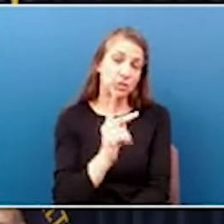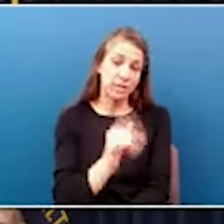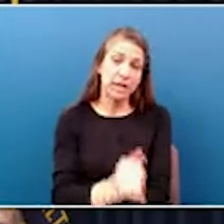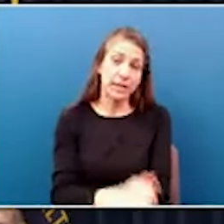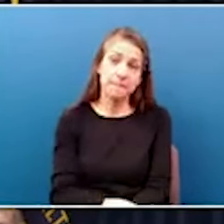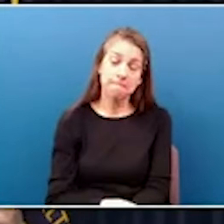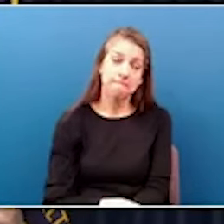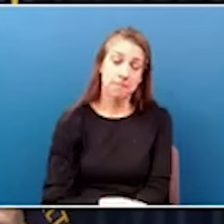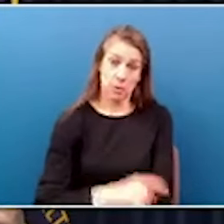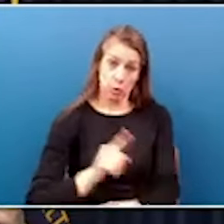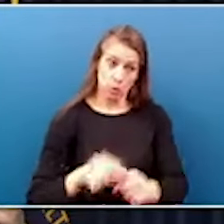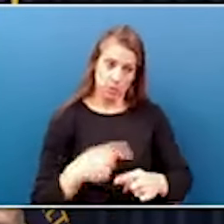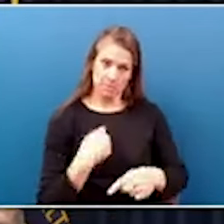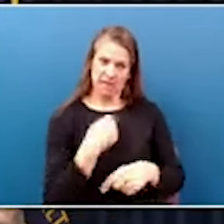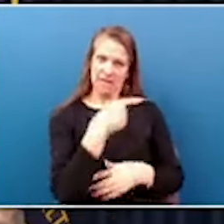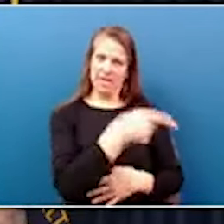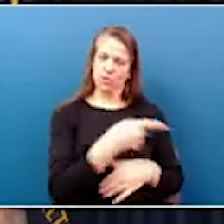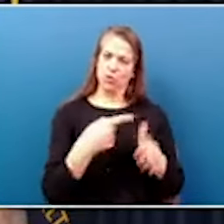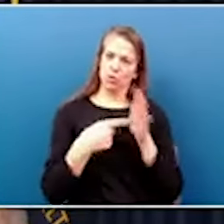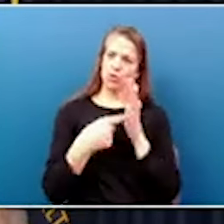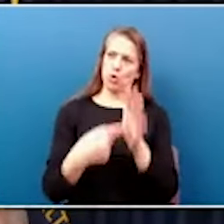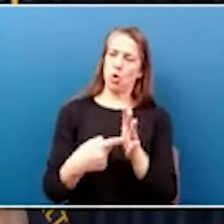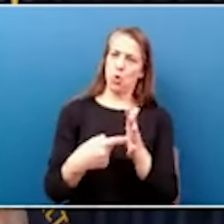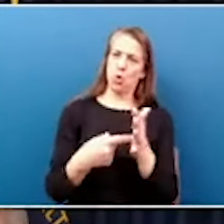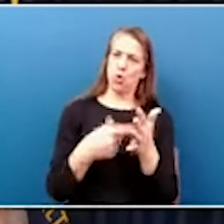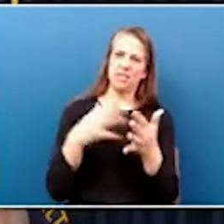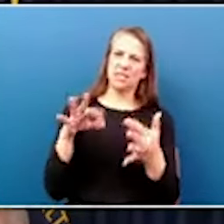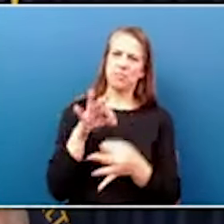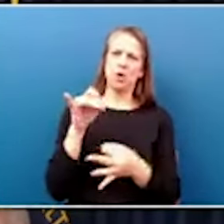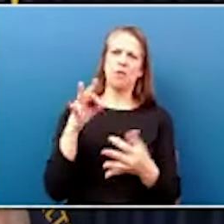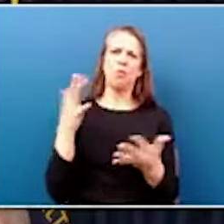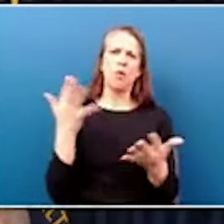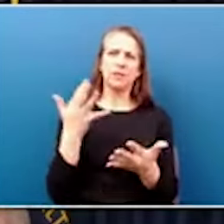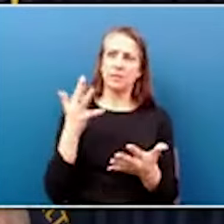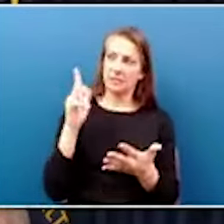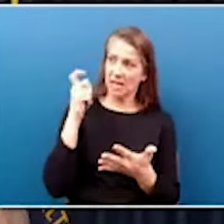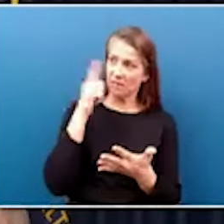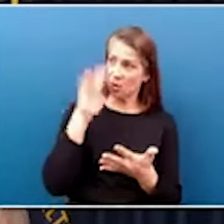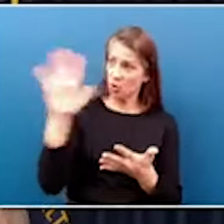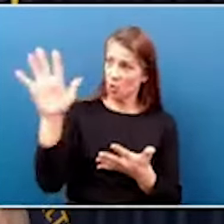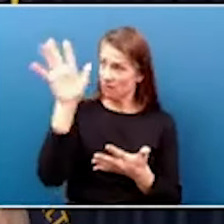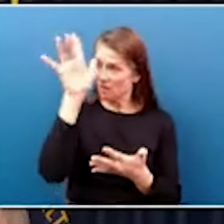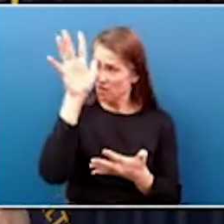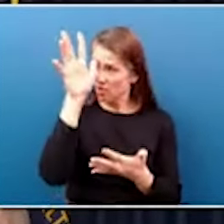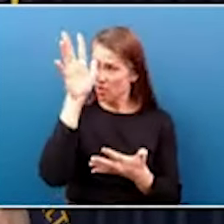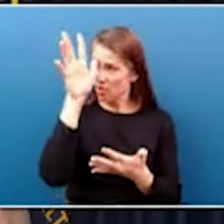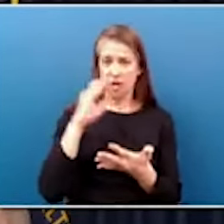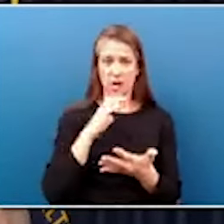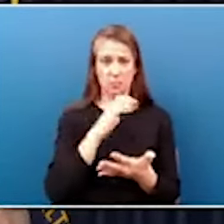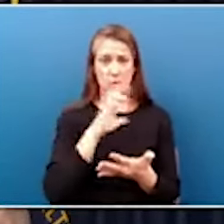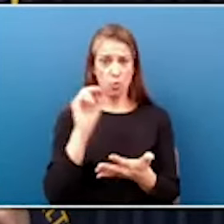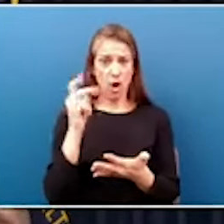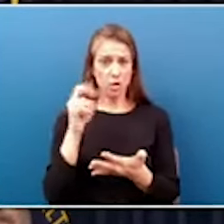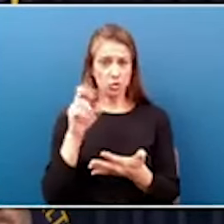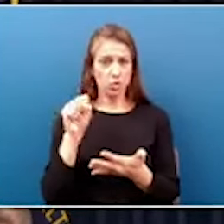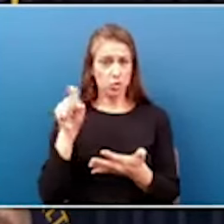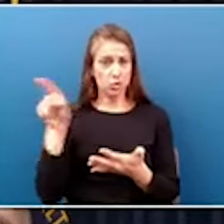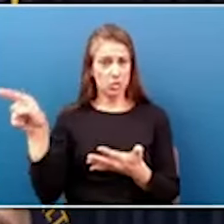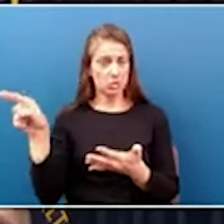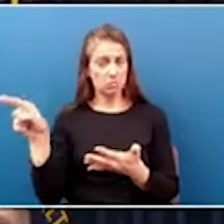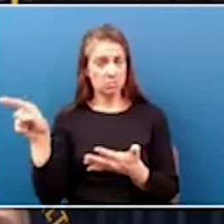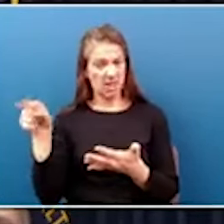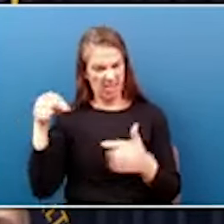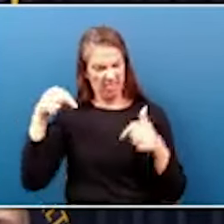represents the spirit of Governor, when your father, Steve Beshear and Congressman Rogers created SOAR. These are the types of